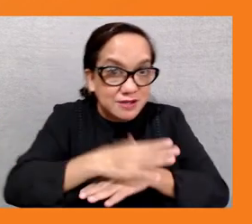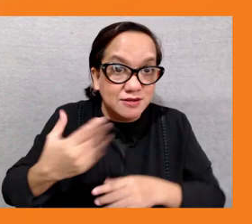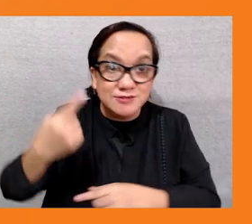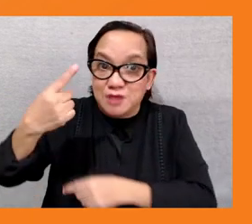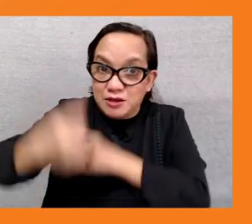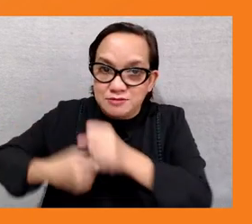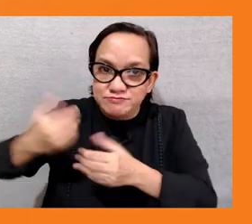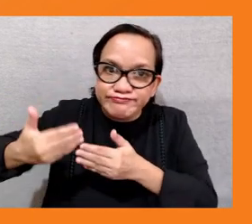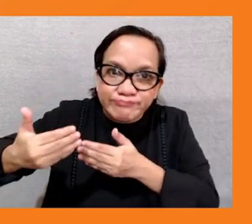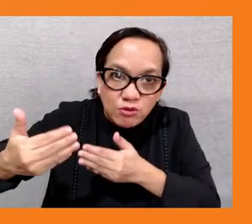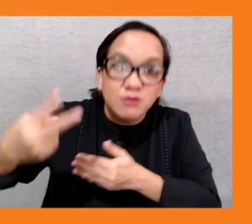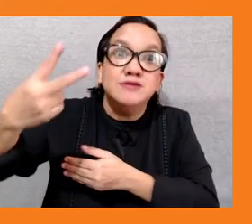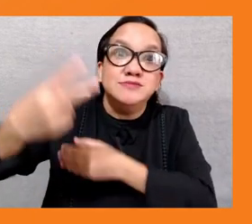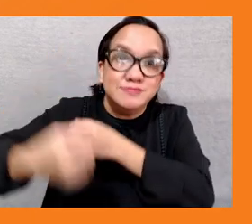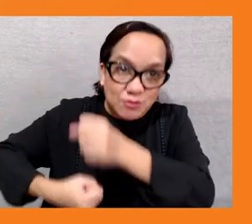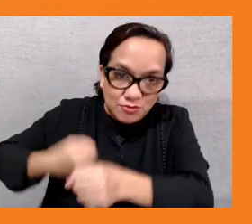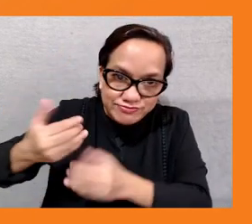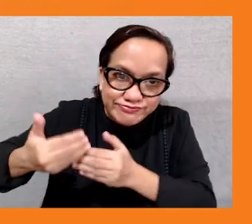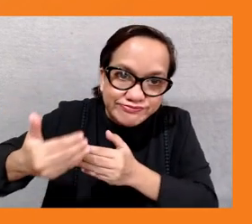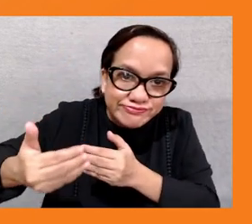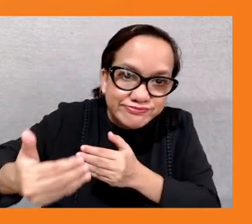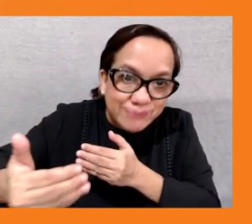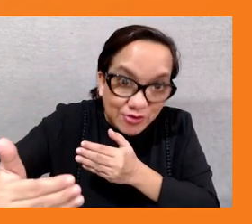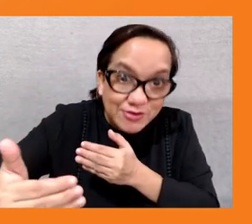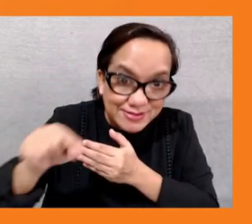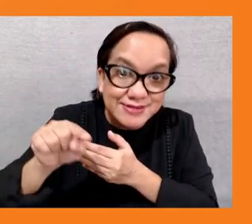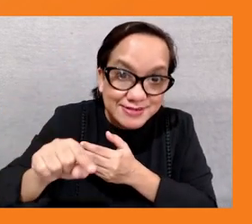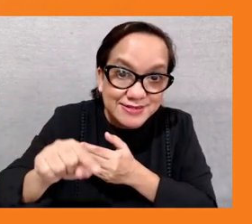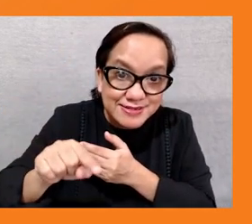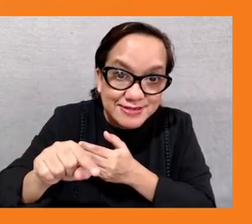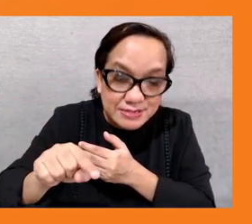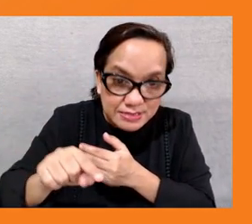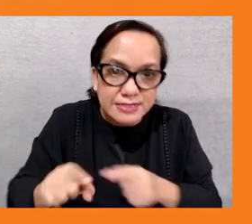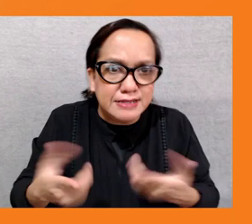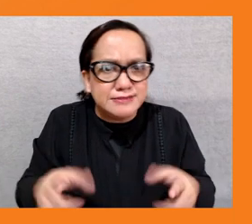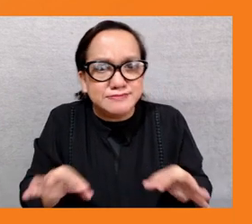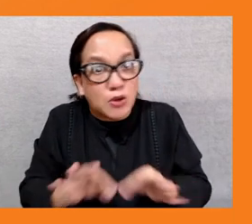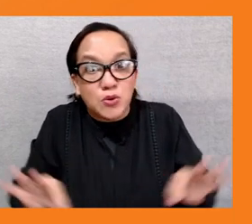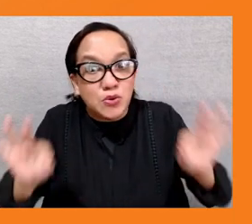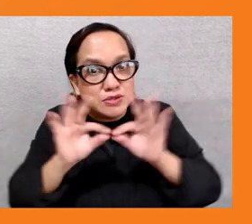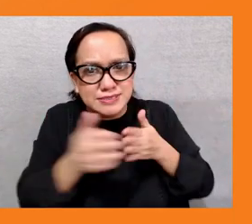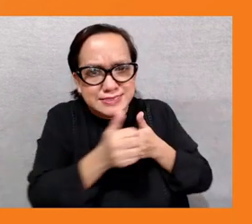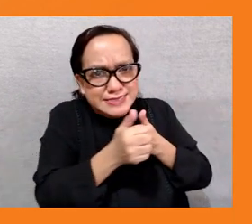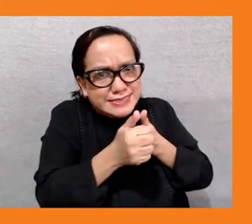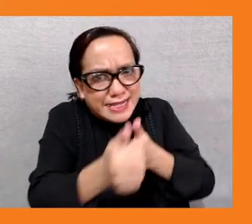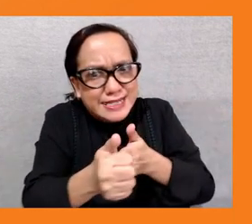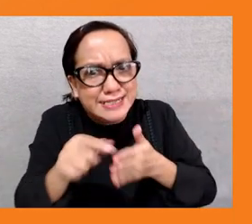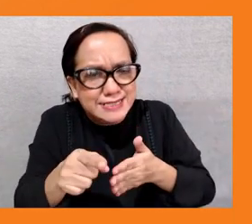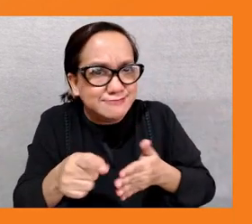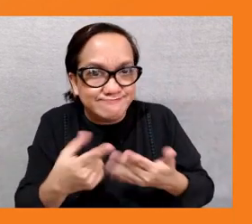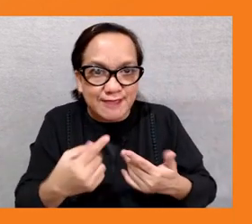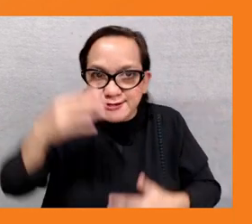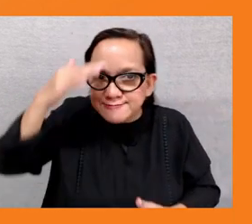of drivers of innovation and that part i mentioned about taking the opportunities perspective of just transition